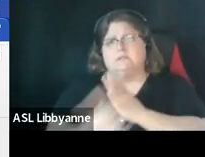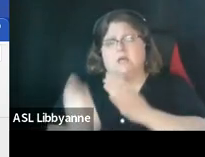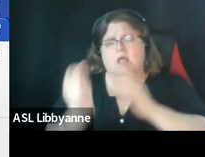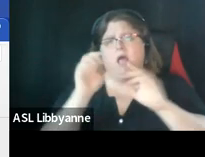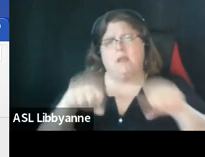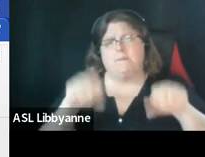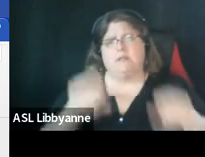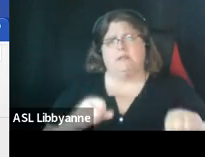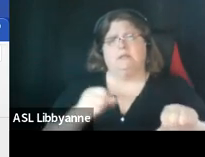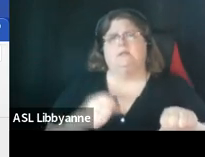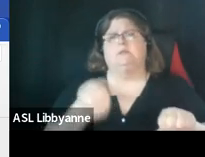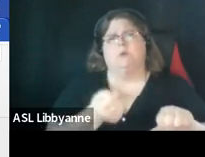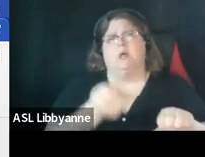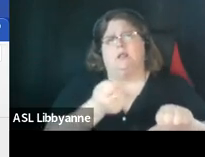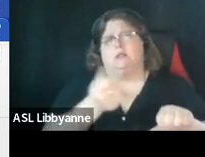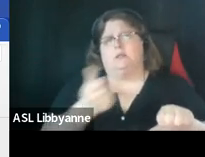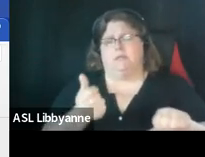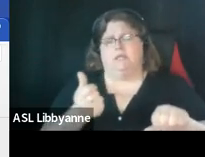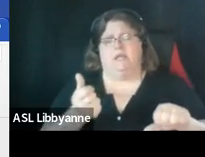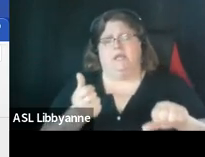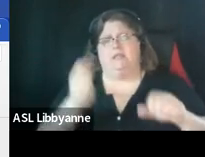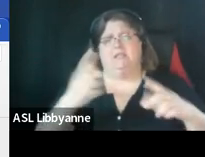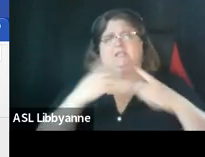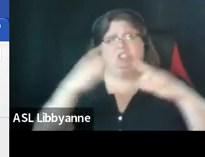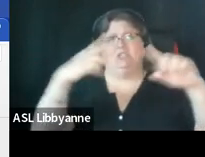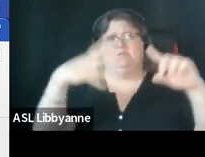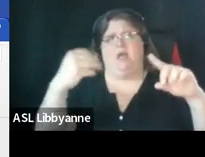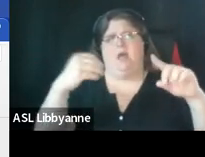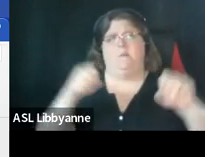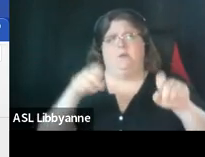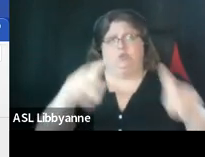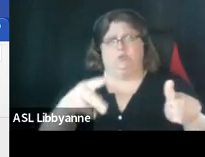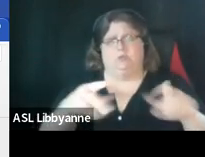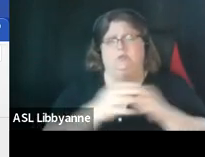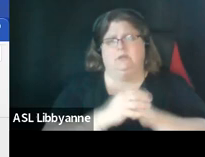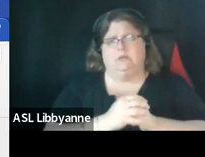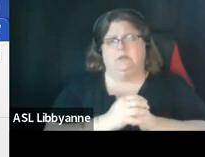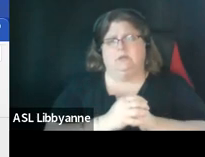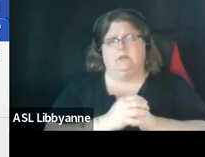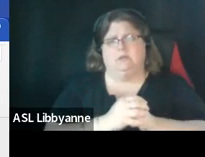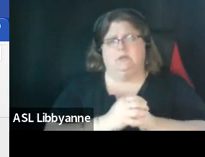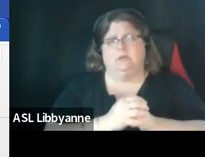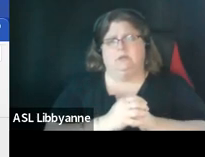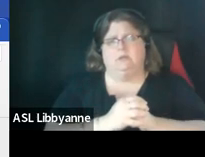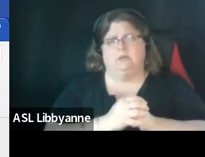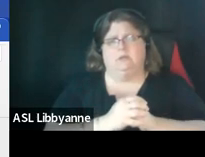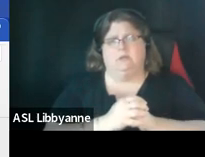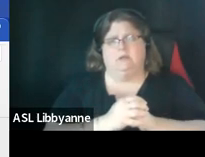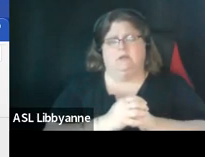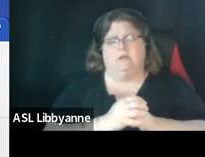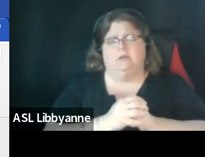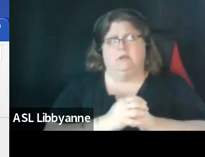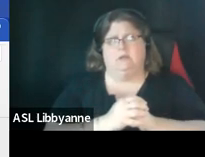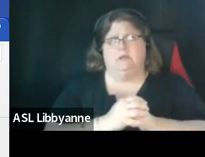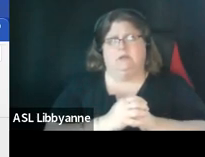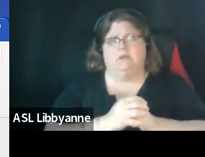eliminate the achievement and opportunity gap in bps basically right right that's what that that that's what the um